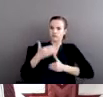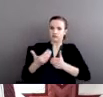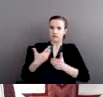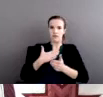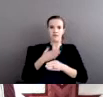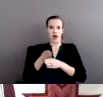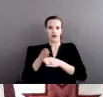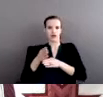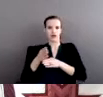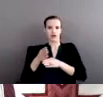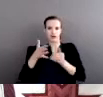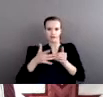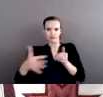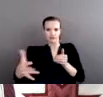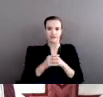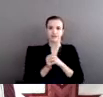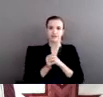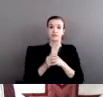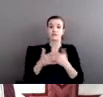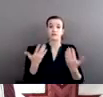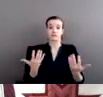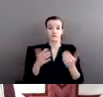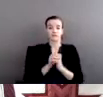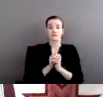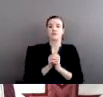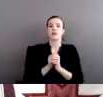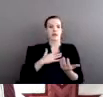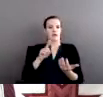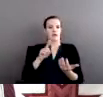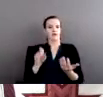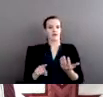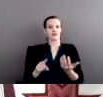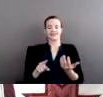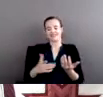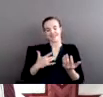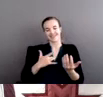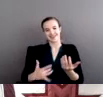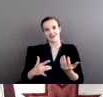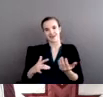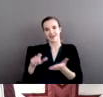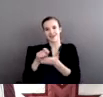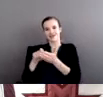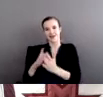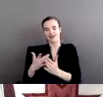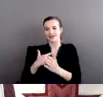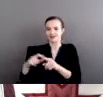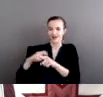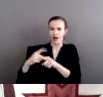So the next question is the question that journalists call me about every single day, it seems. And that is why.